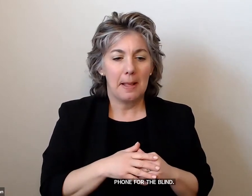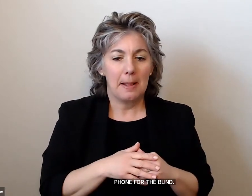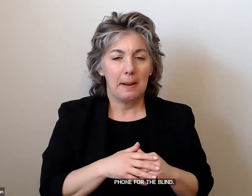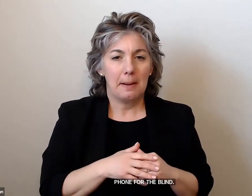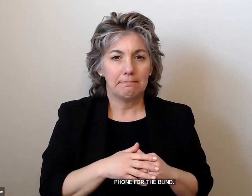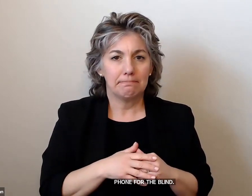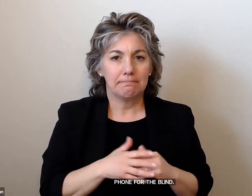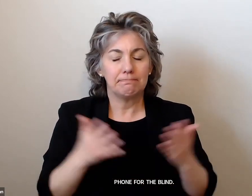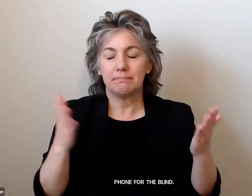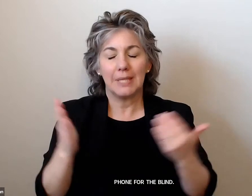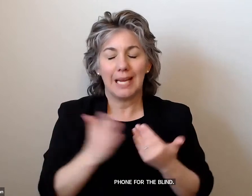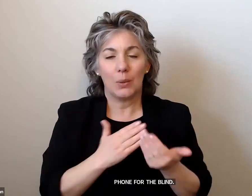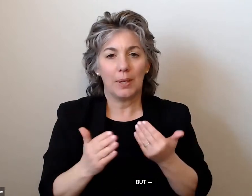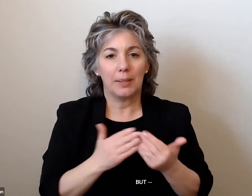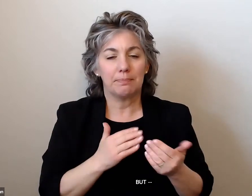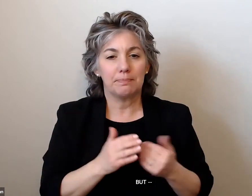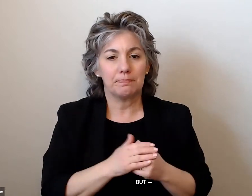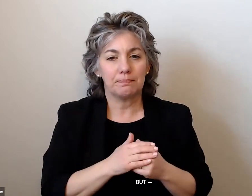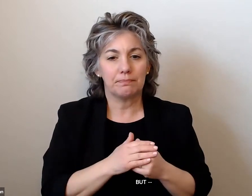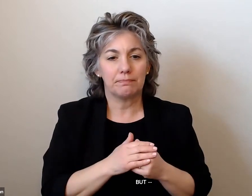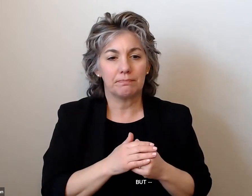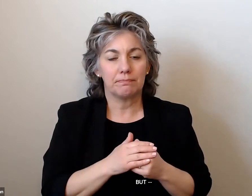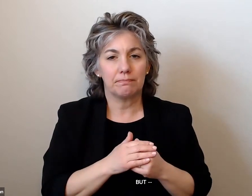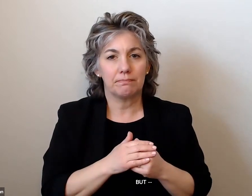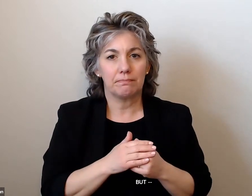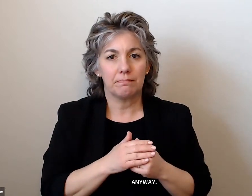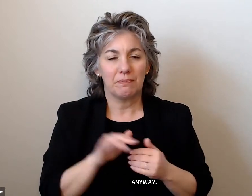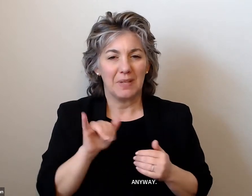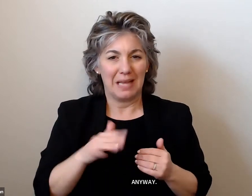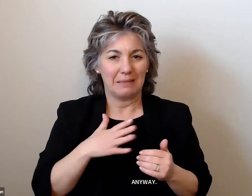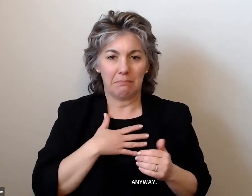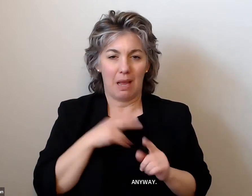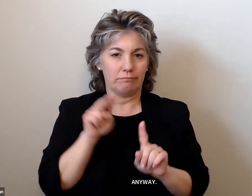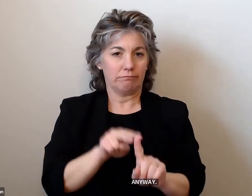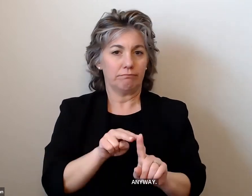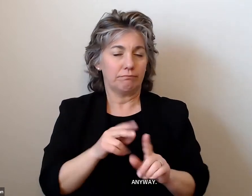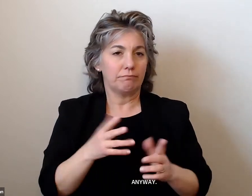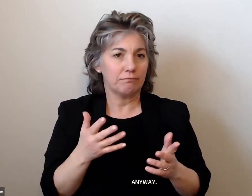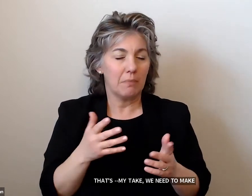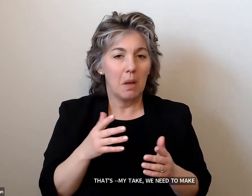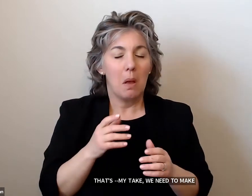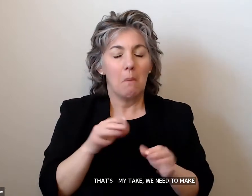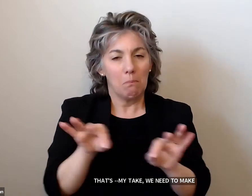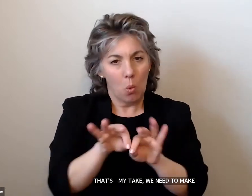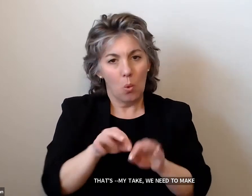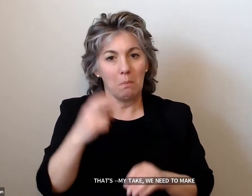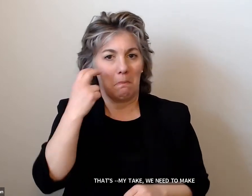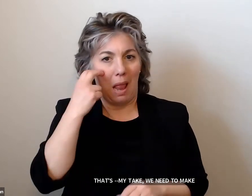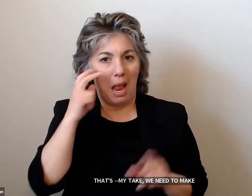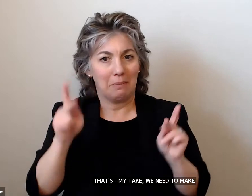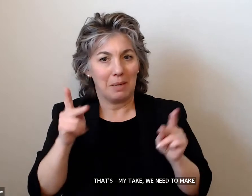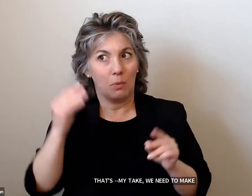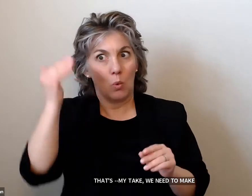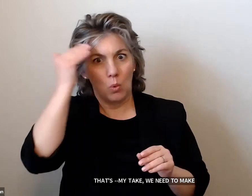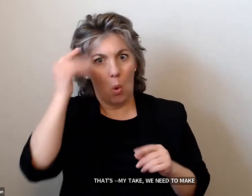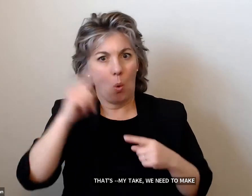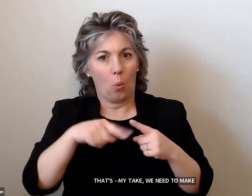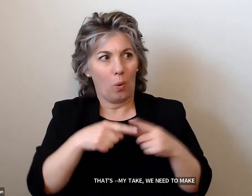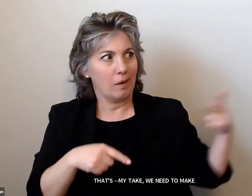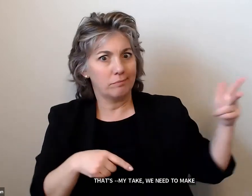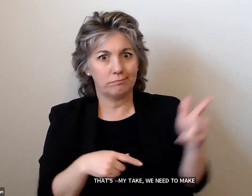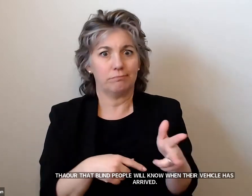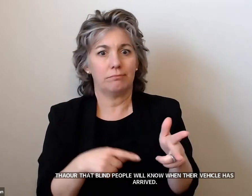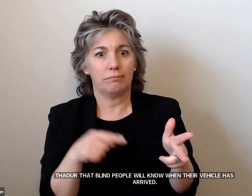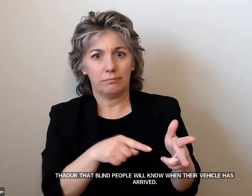But anyway, that's my take. We need to make sure that blind people will know when their vehicle has arrived. What if they're